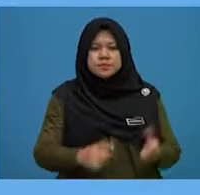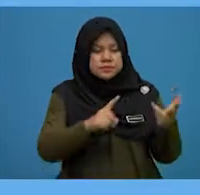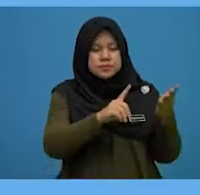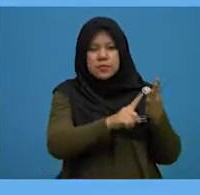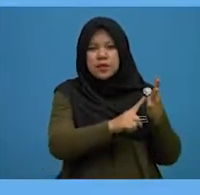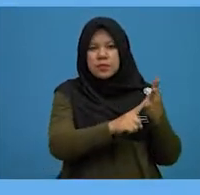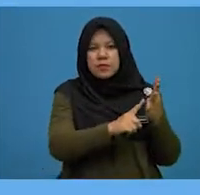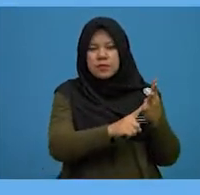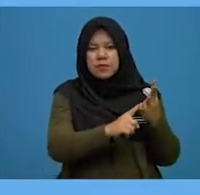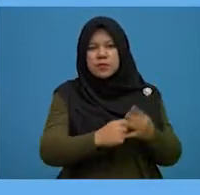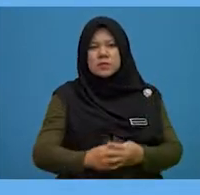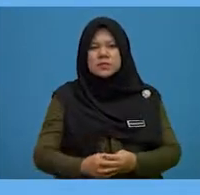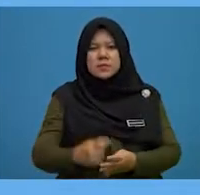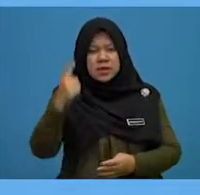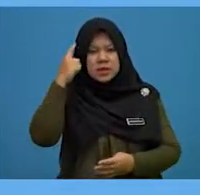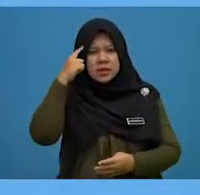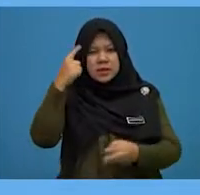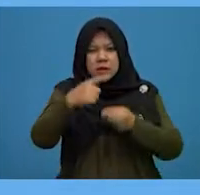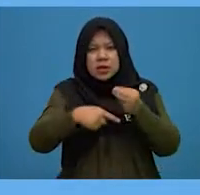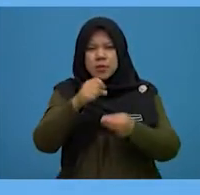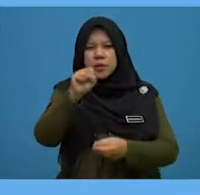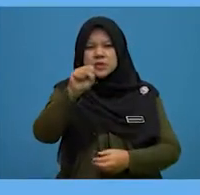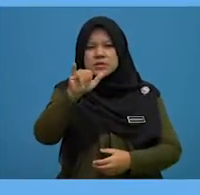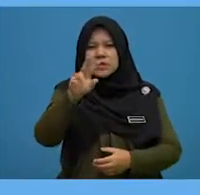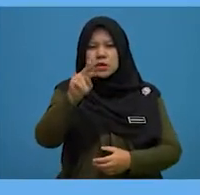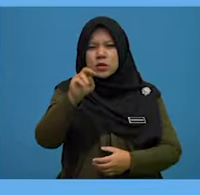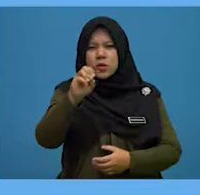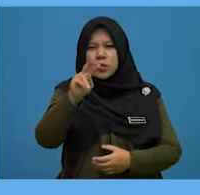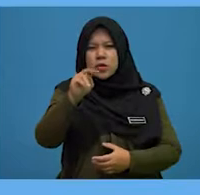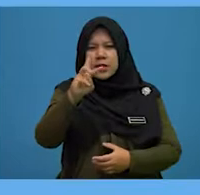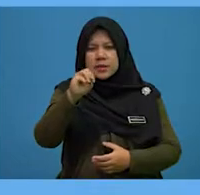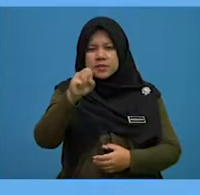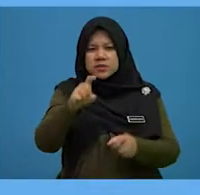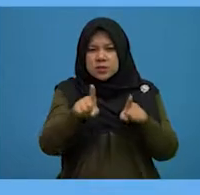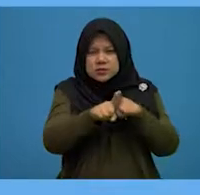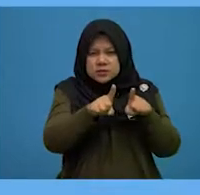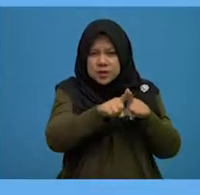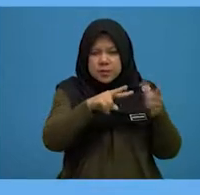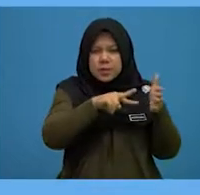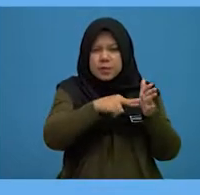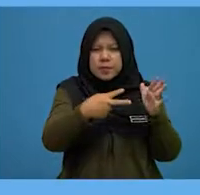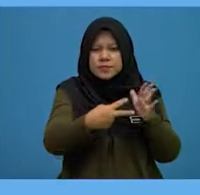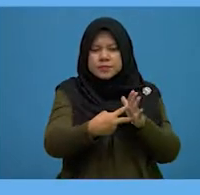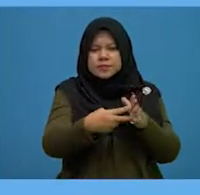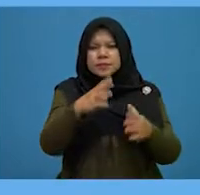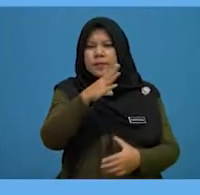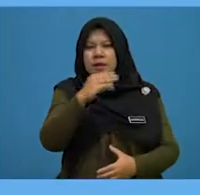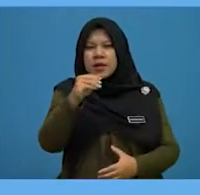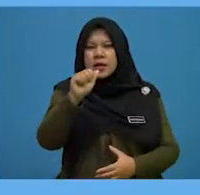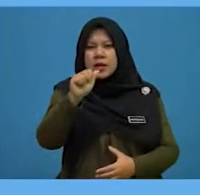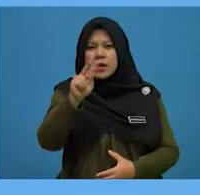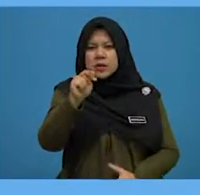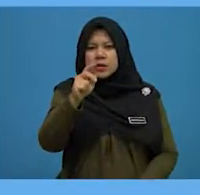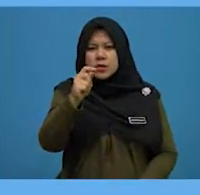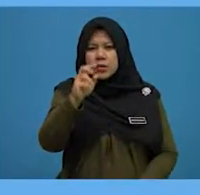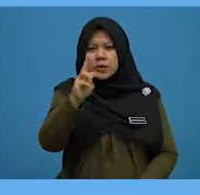4. Think about synonyms, words that are similar in meaning and